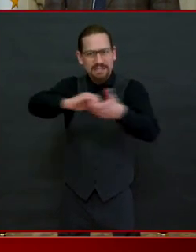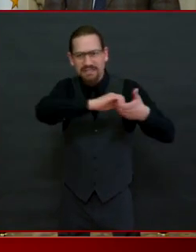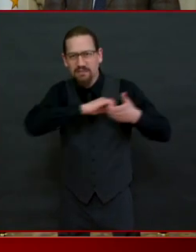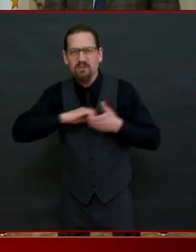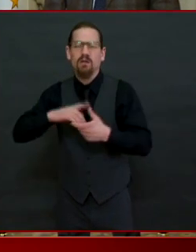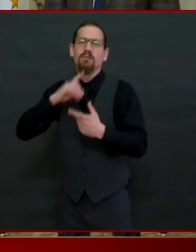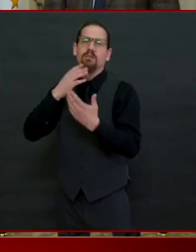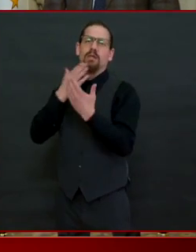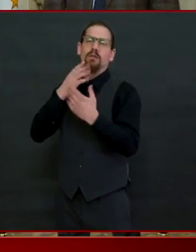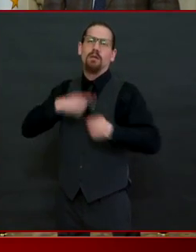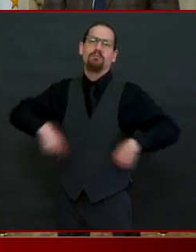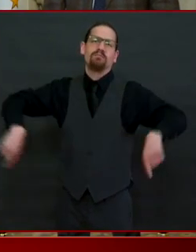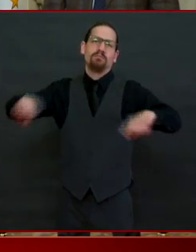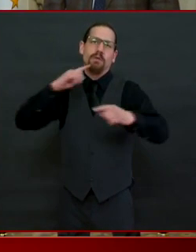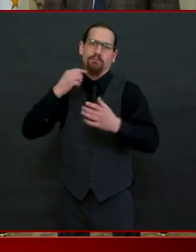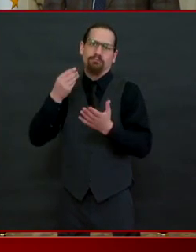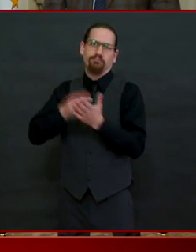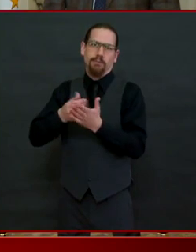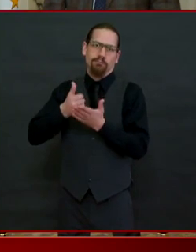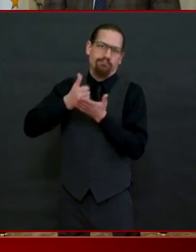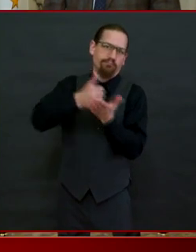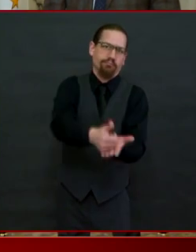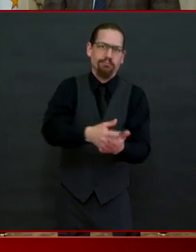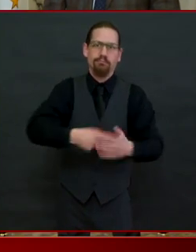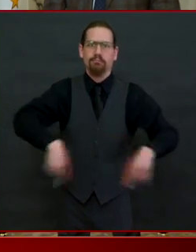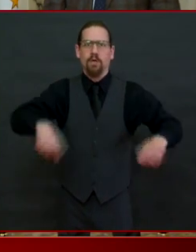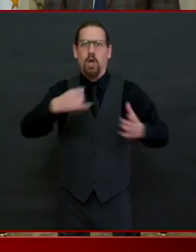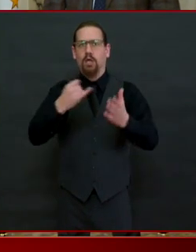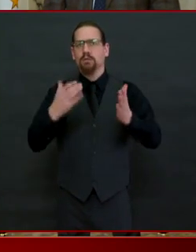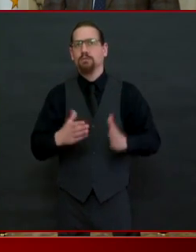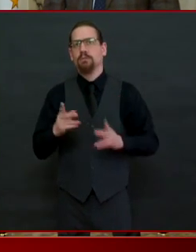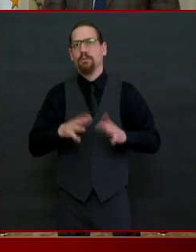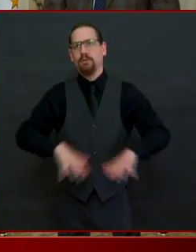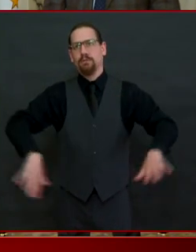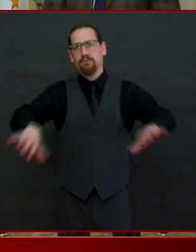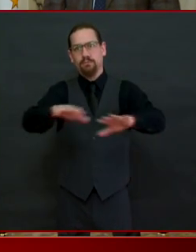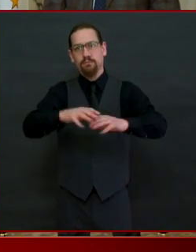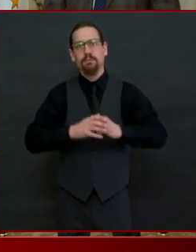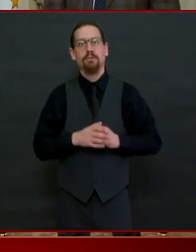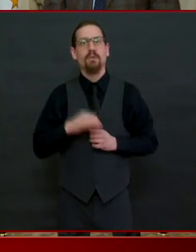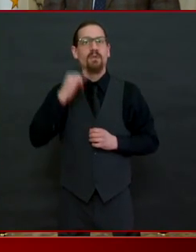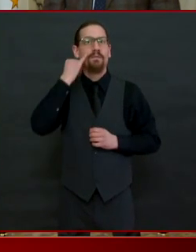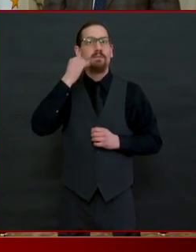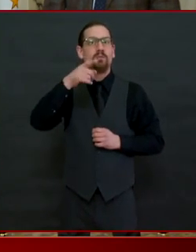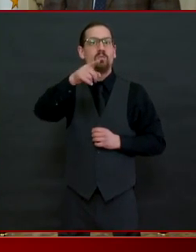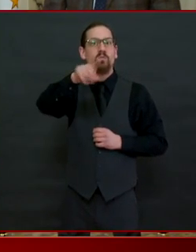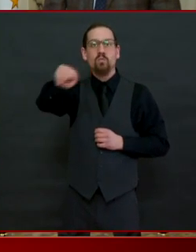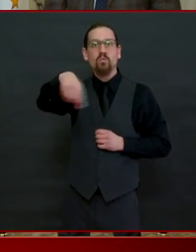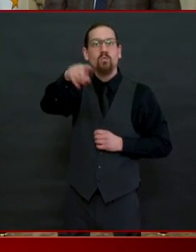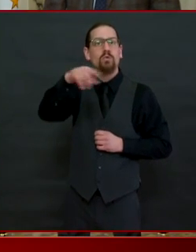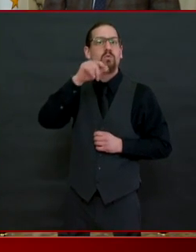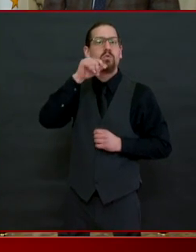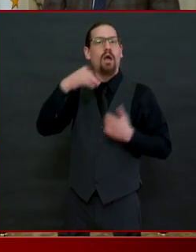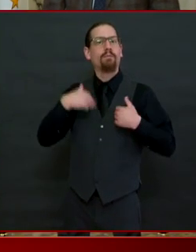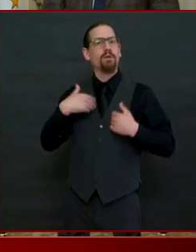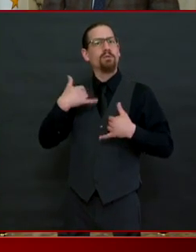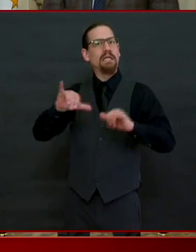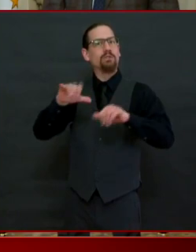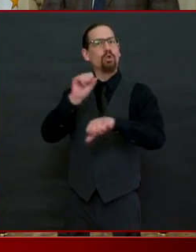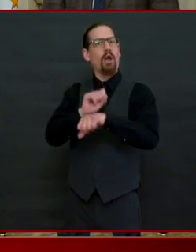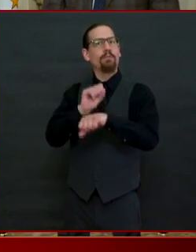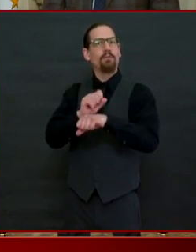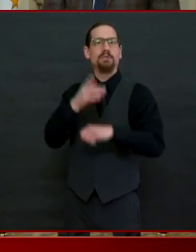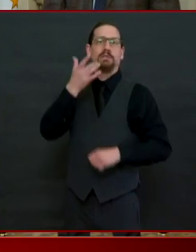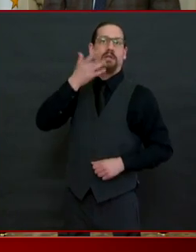you are one of the fortunate rhode islanders out there who is still working and in a position to make a donation